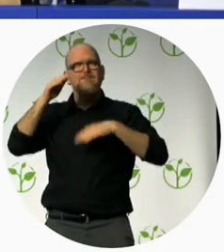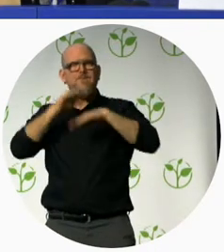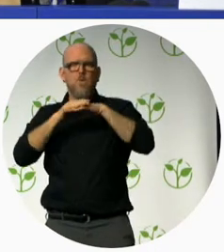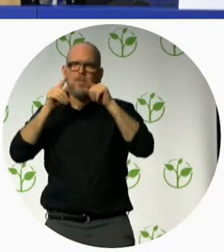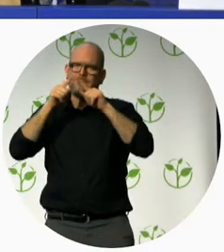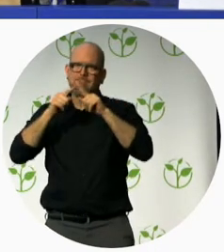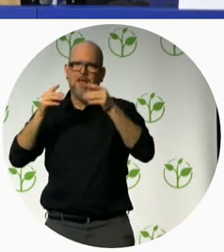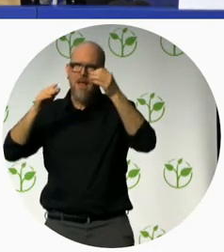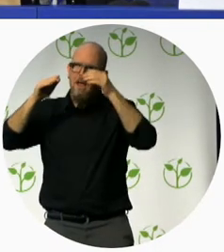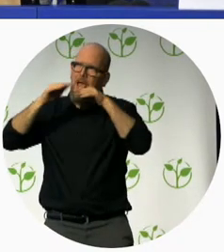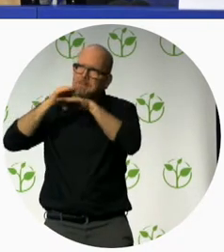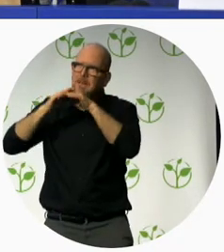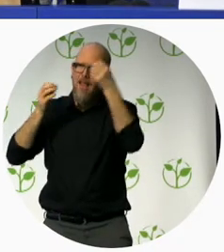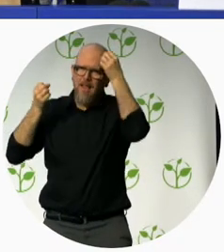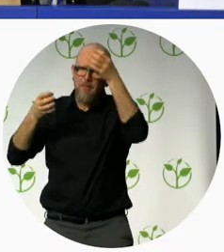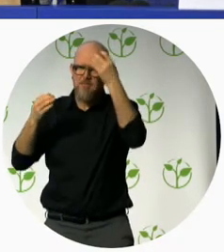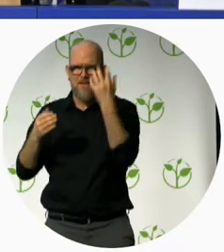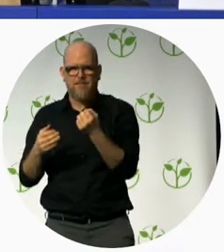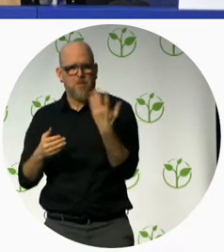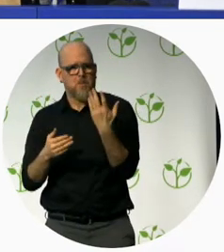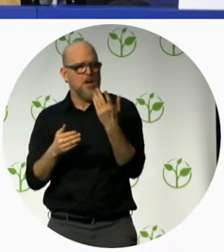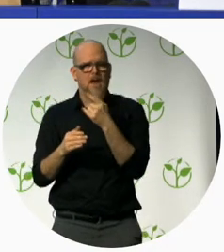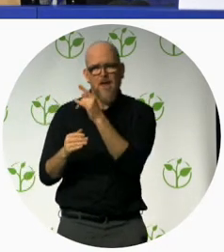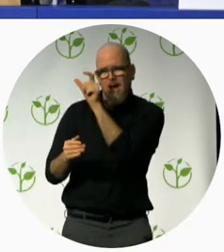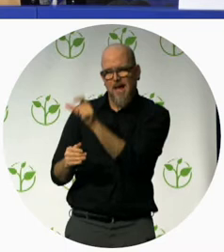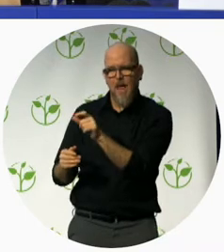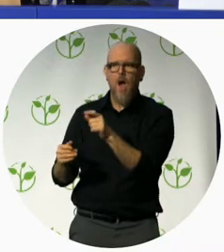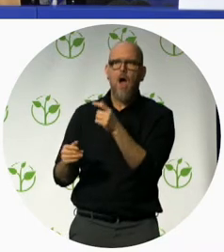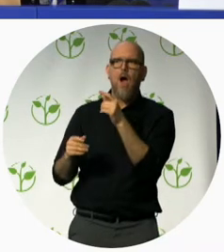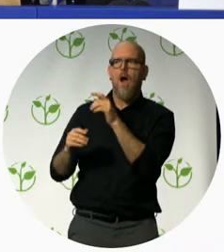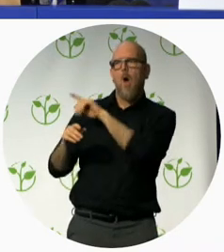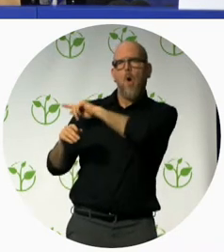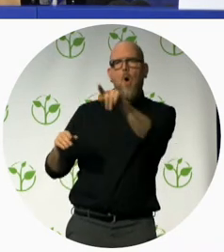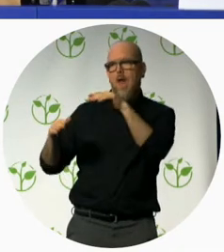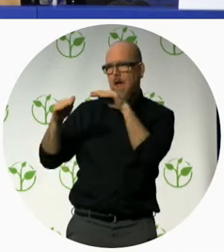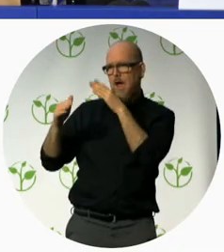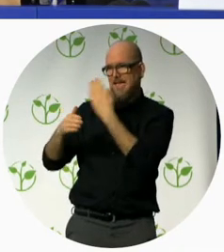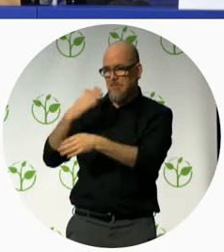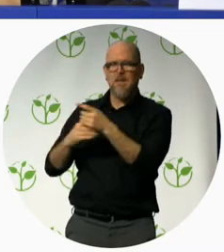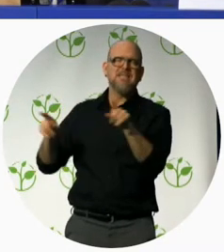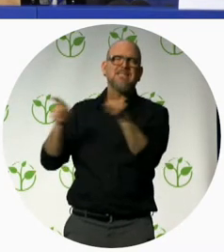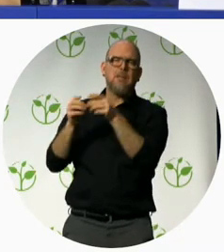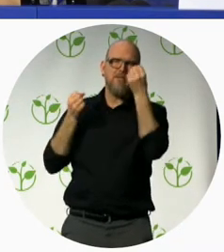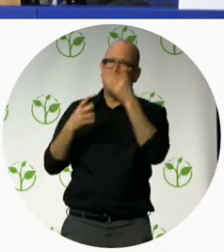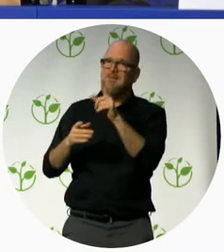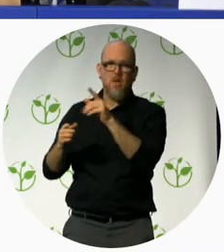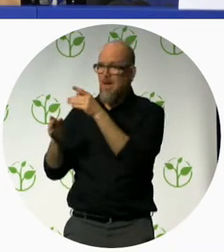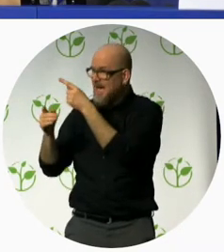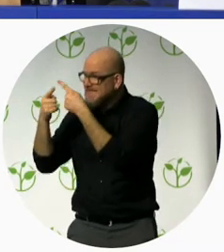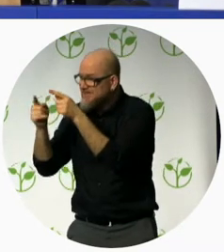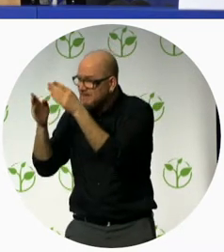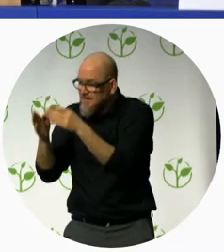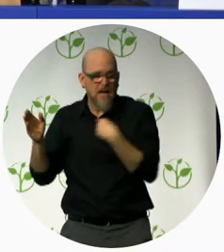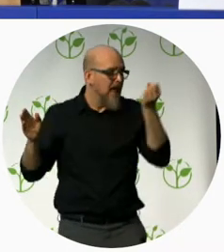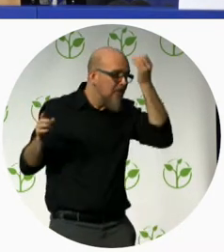adapted to patients' individual or specific needs so a partially or fully blind patient can access general or